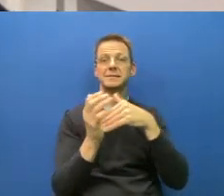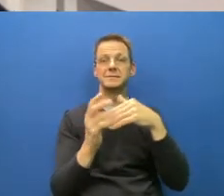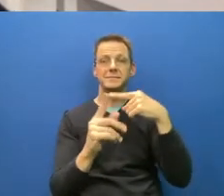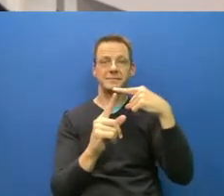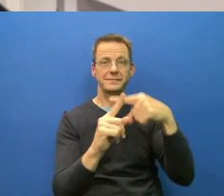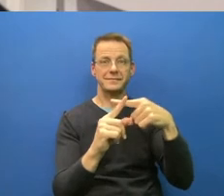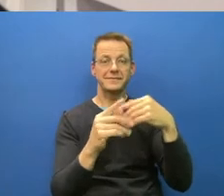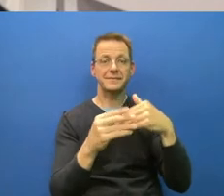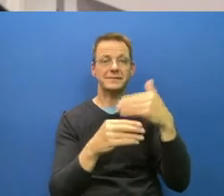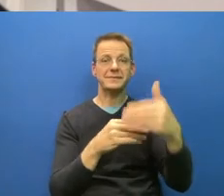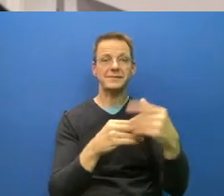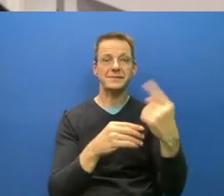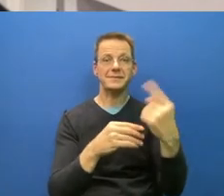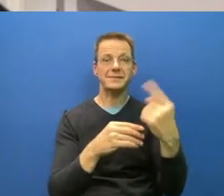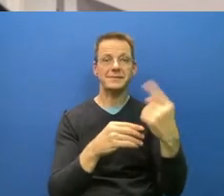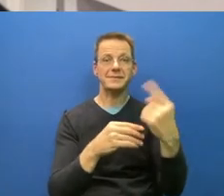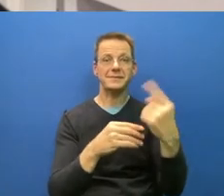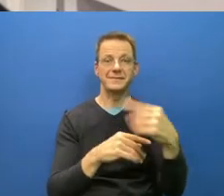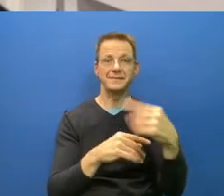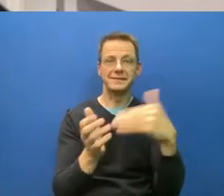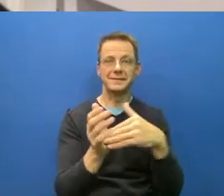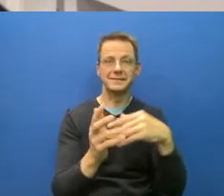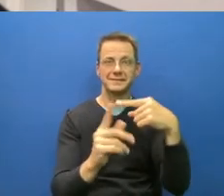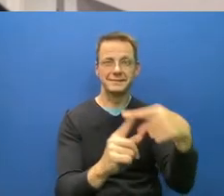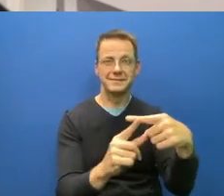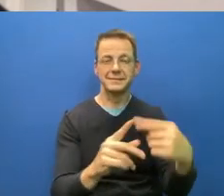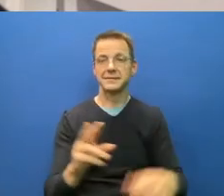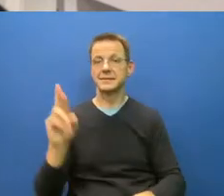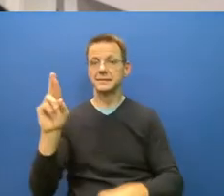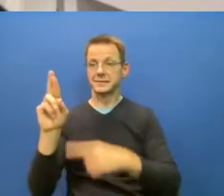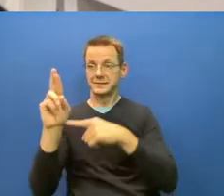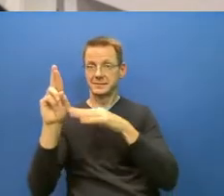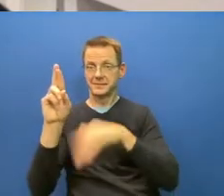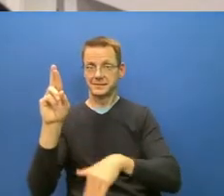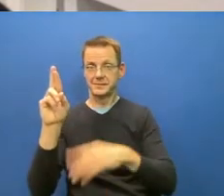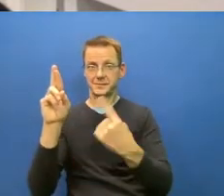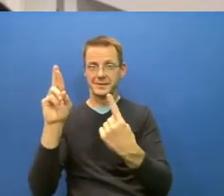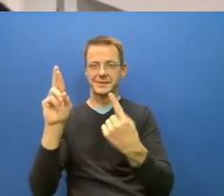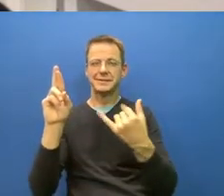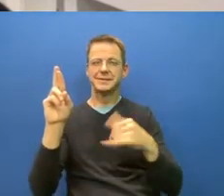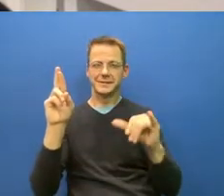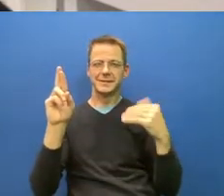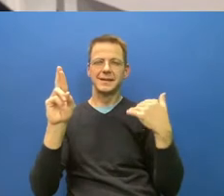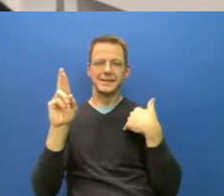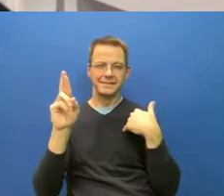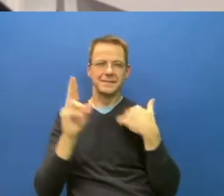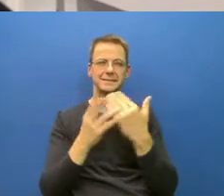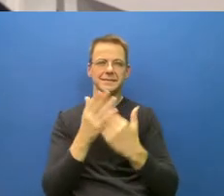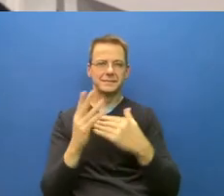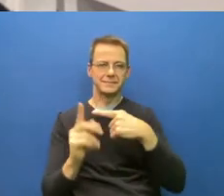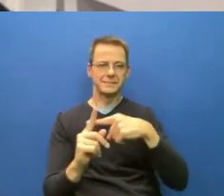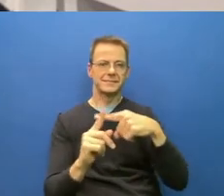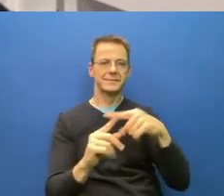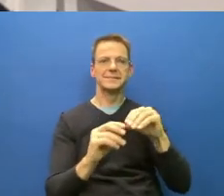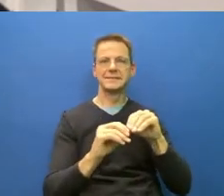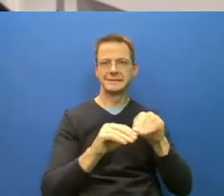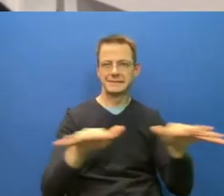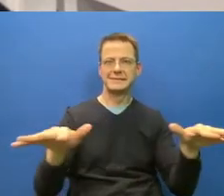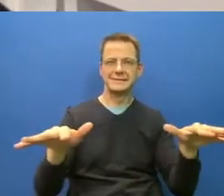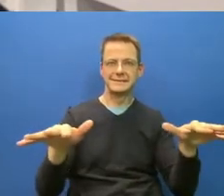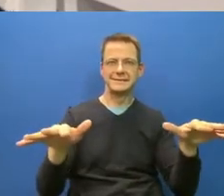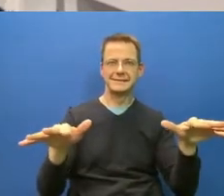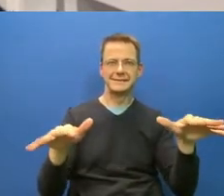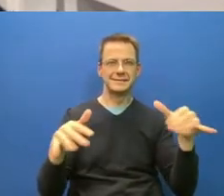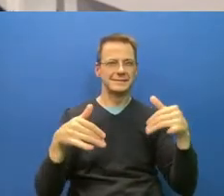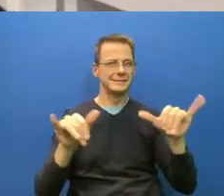around doing the infecting, you're still a lot of new cases coming in. So that's the one thing is you have to look at